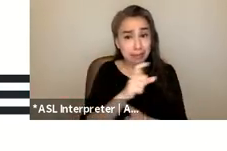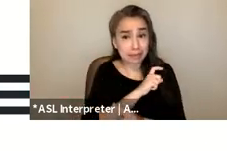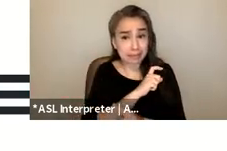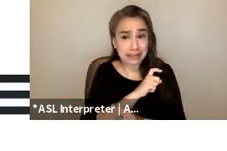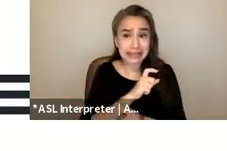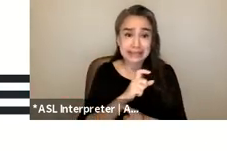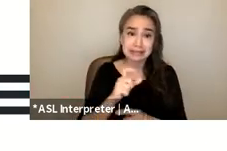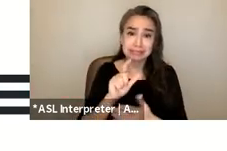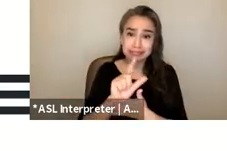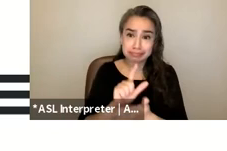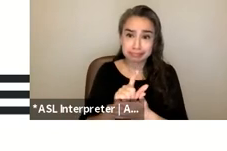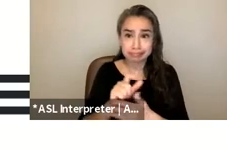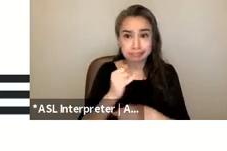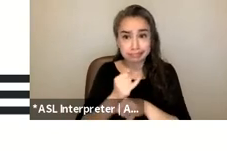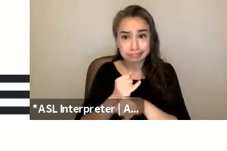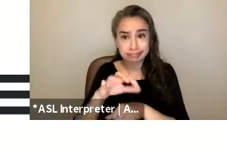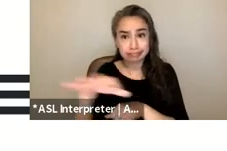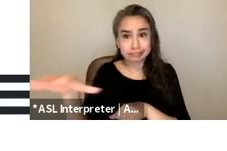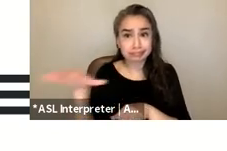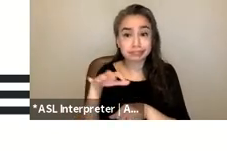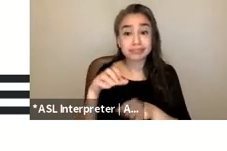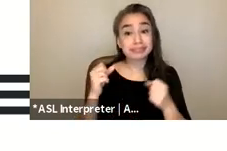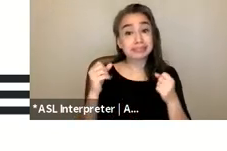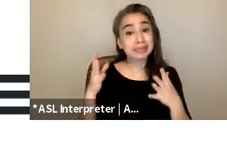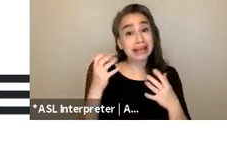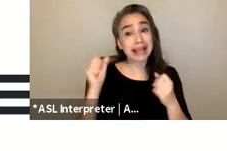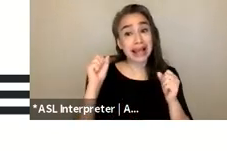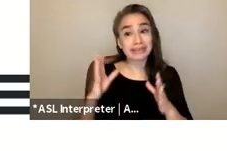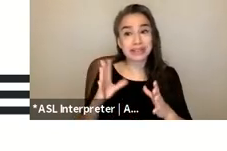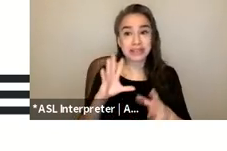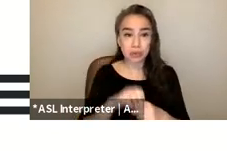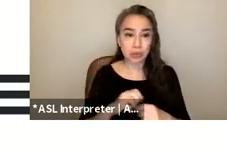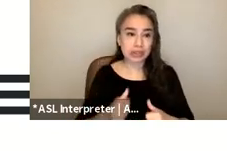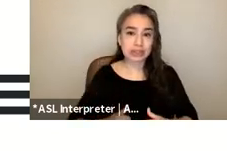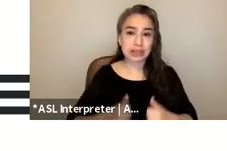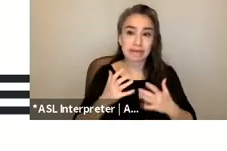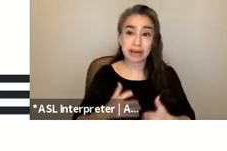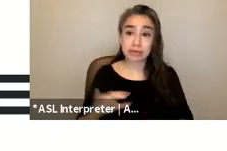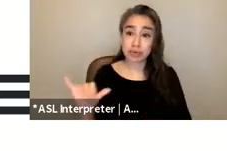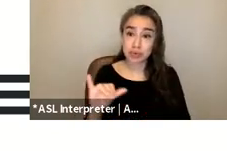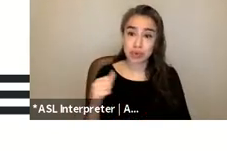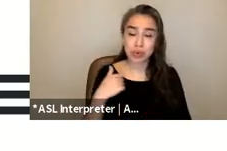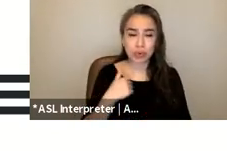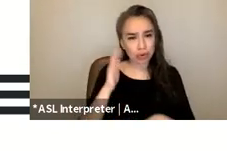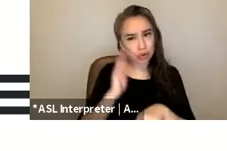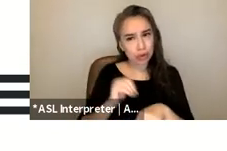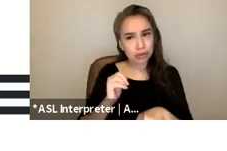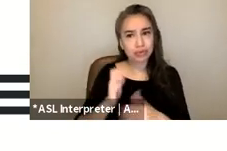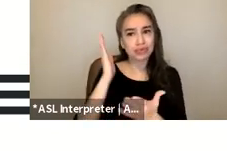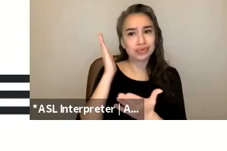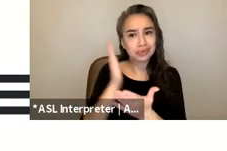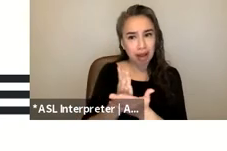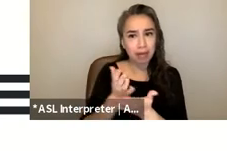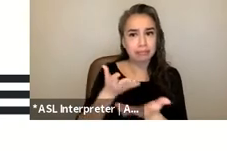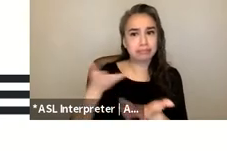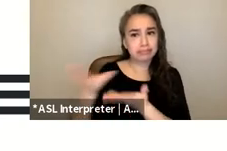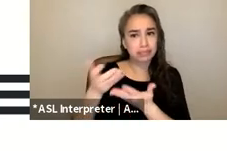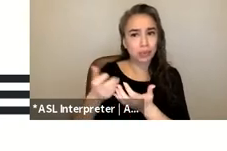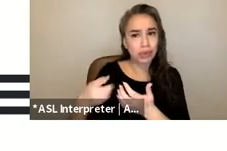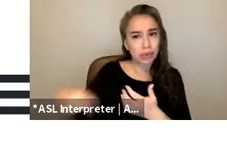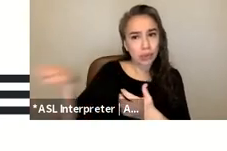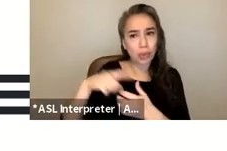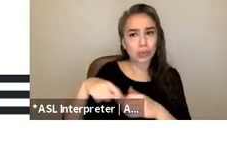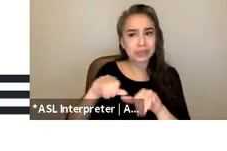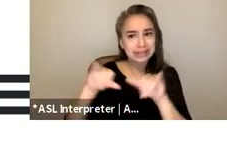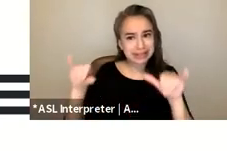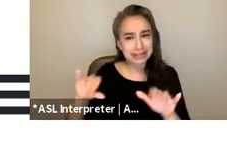activists including survivors ourselves are calling for a divestment in engaging with these systems altogether and instead an